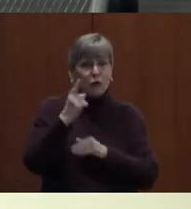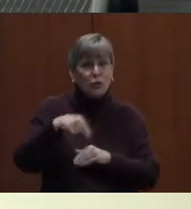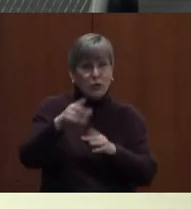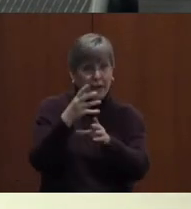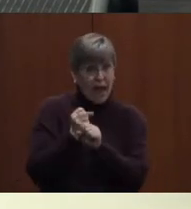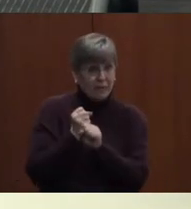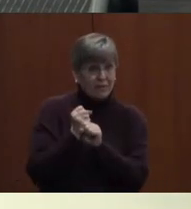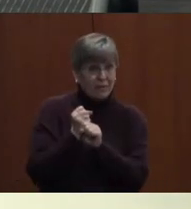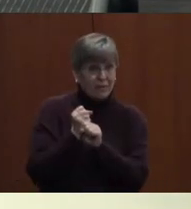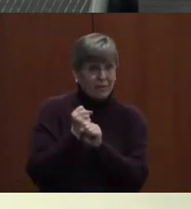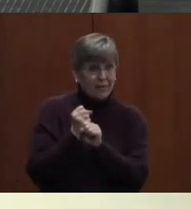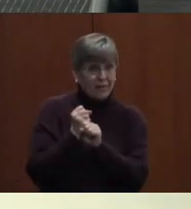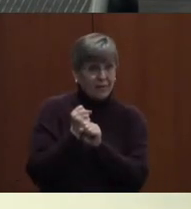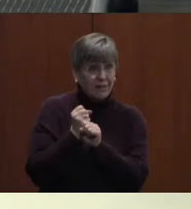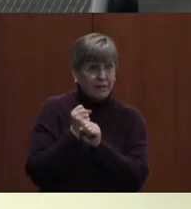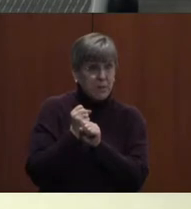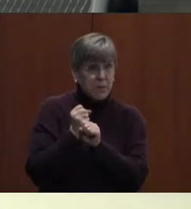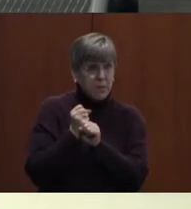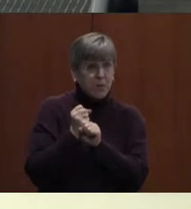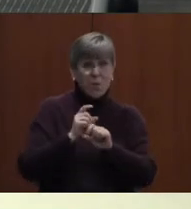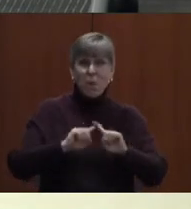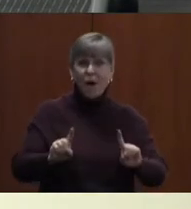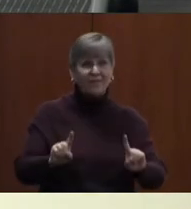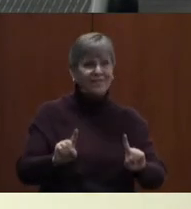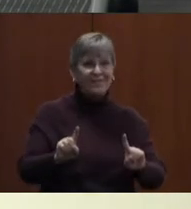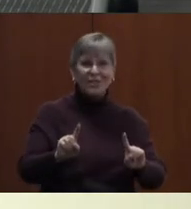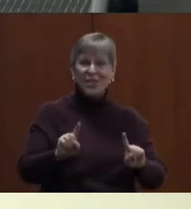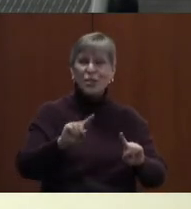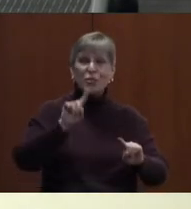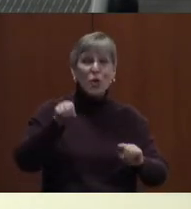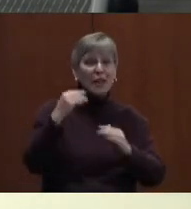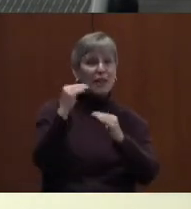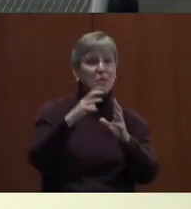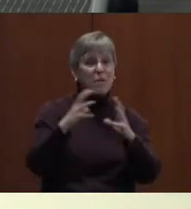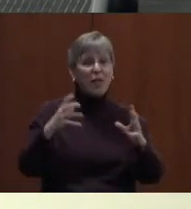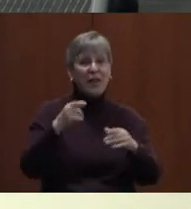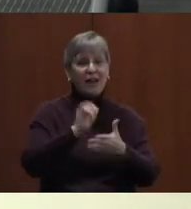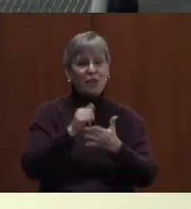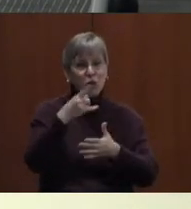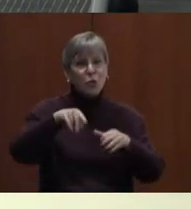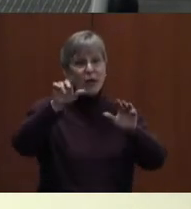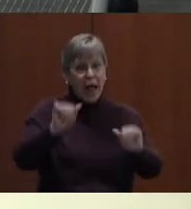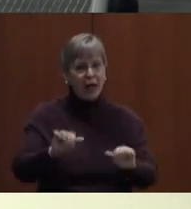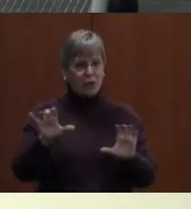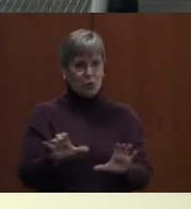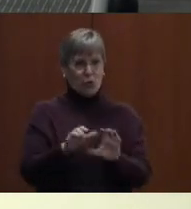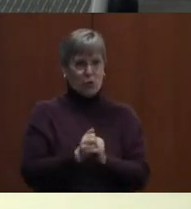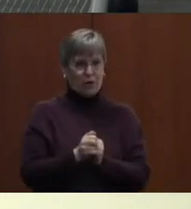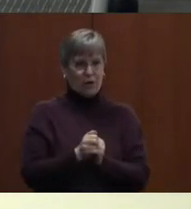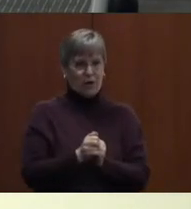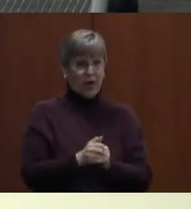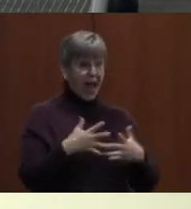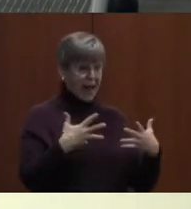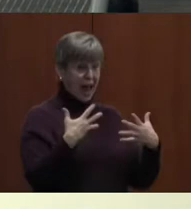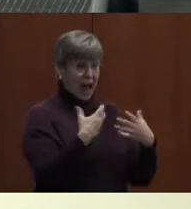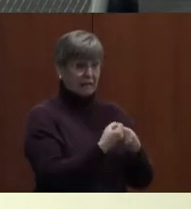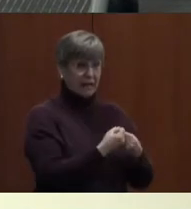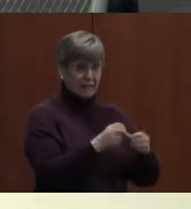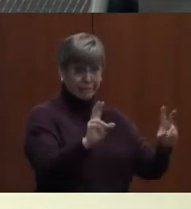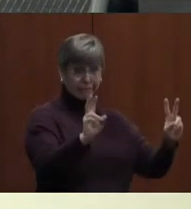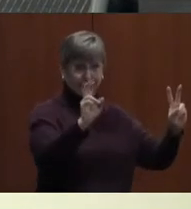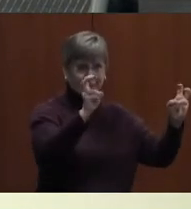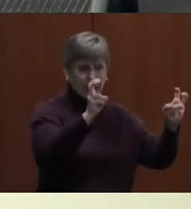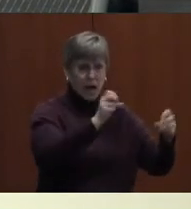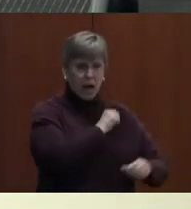but there's only so much you can do. An accident in the form of a